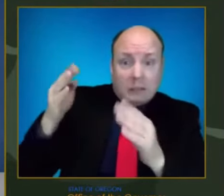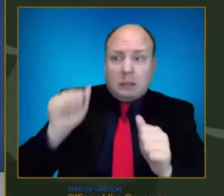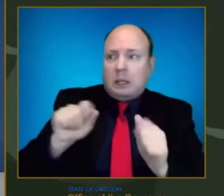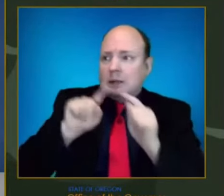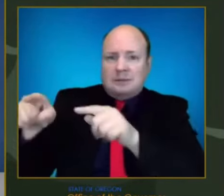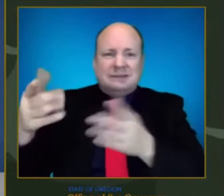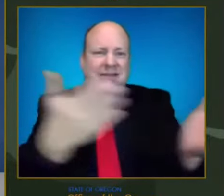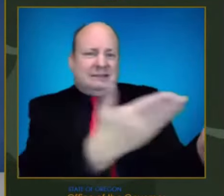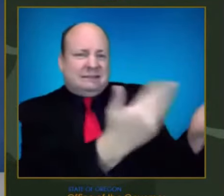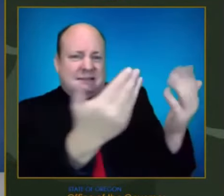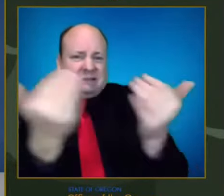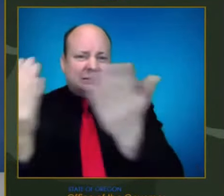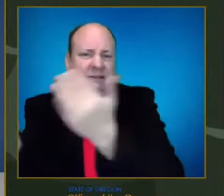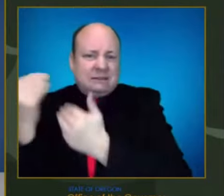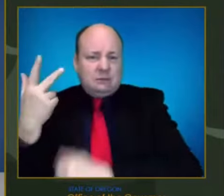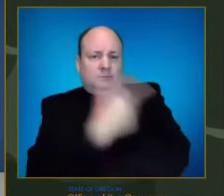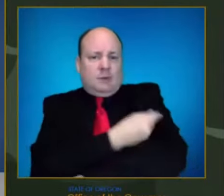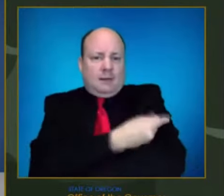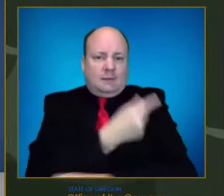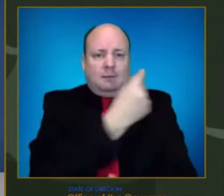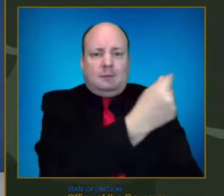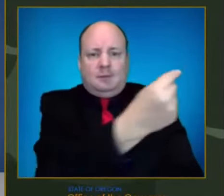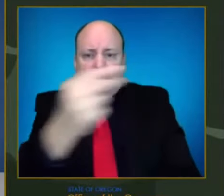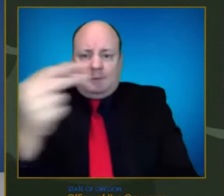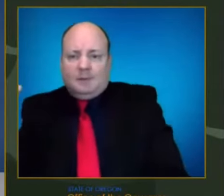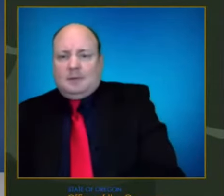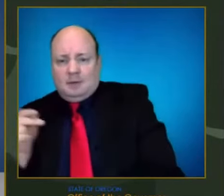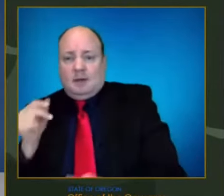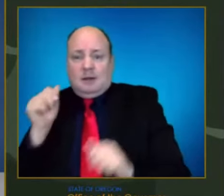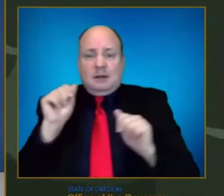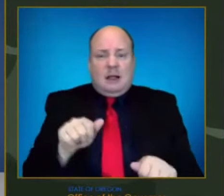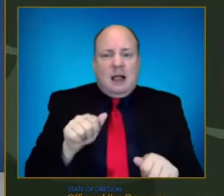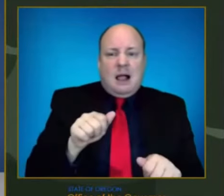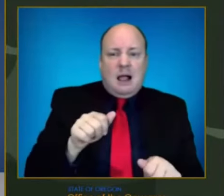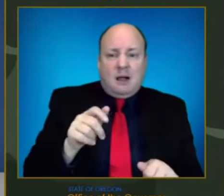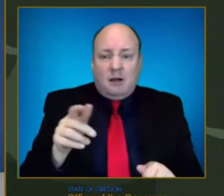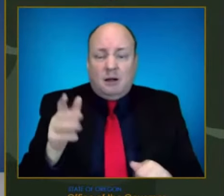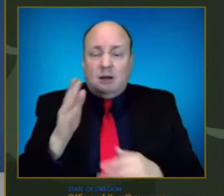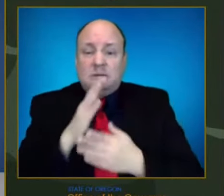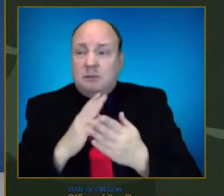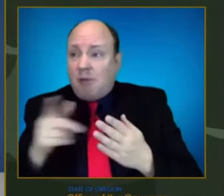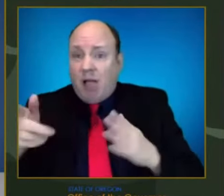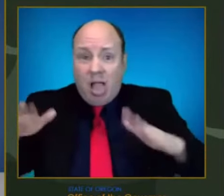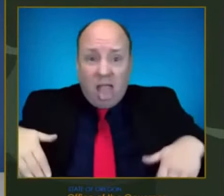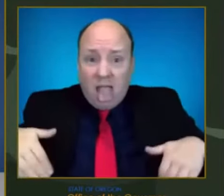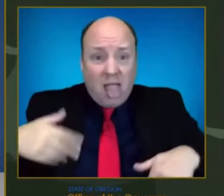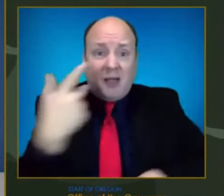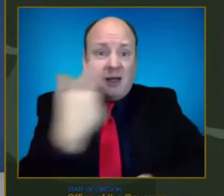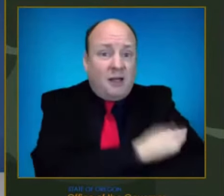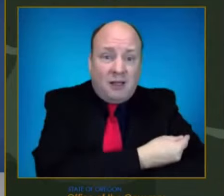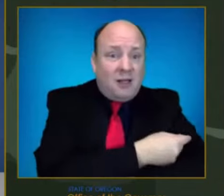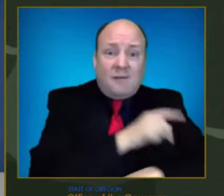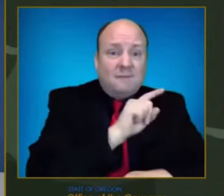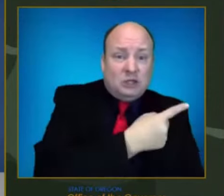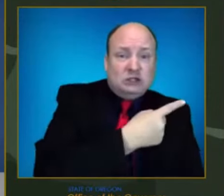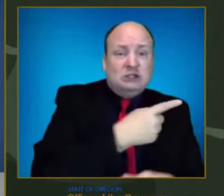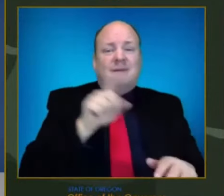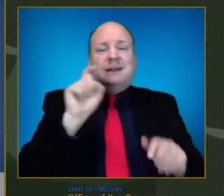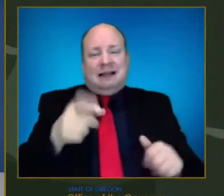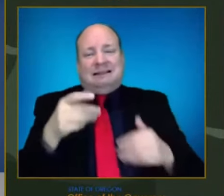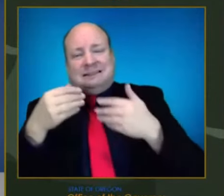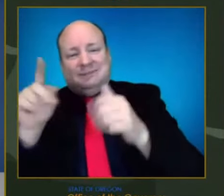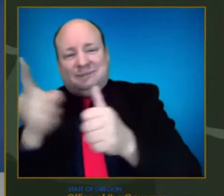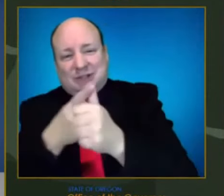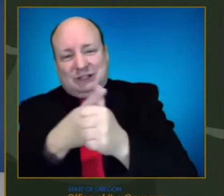appointments in some Oregon communities. And we're going to expand our supply of mRNA vaccines. We've asked for and received a